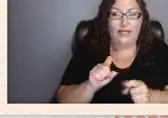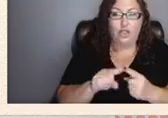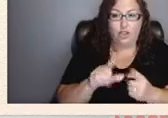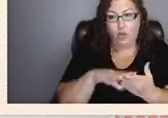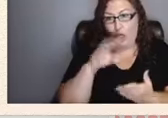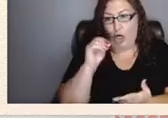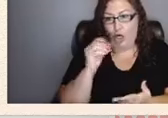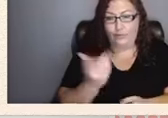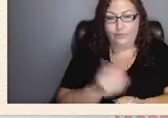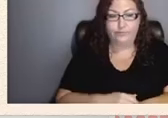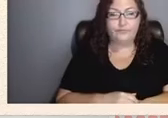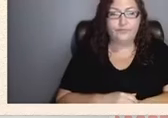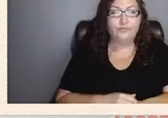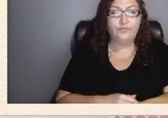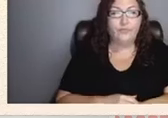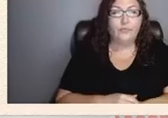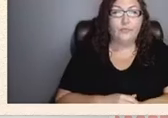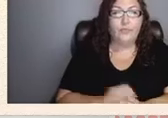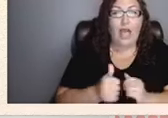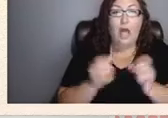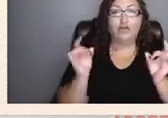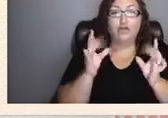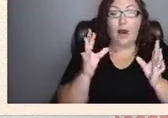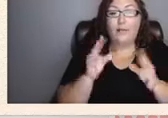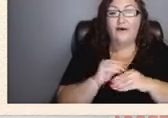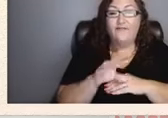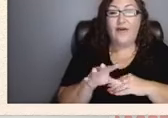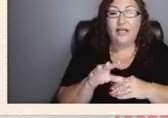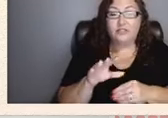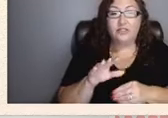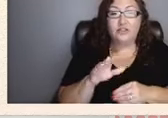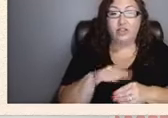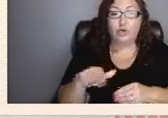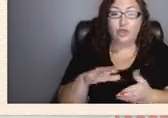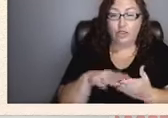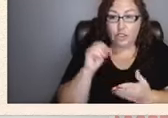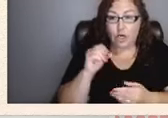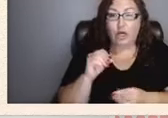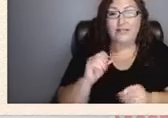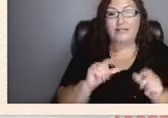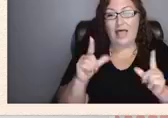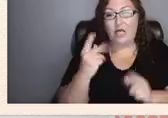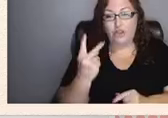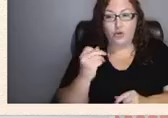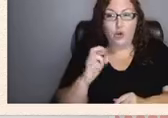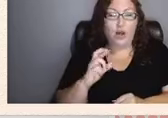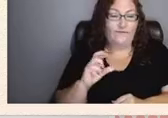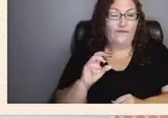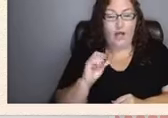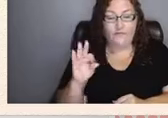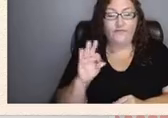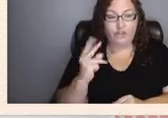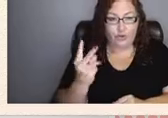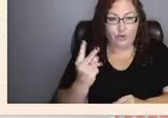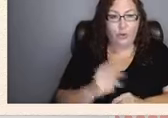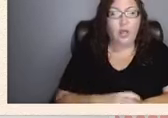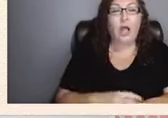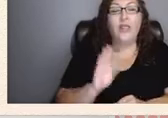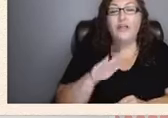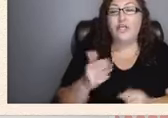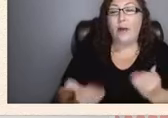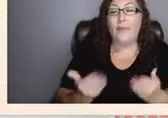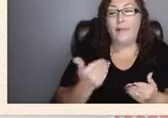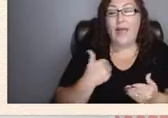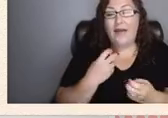how trauma affects children's learning slide two of two the child may have difficulty retaining